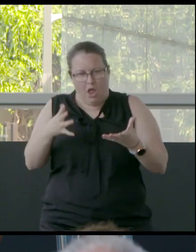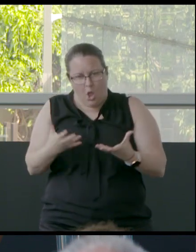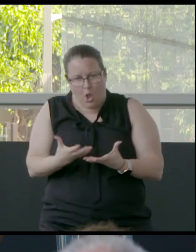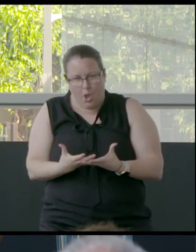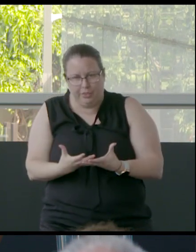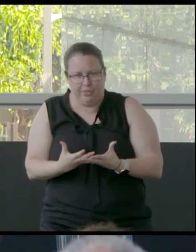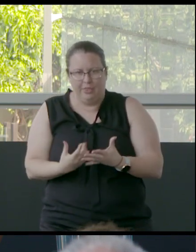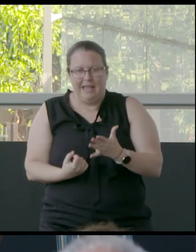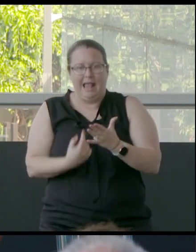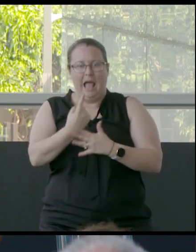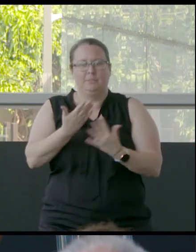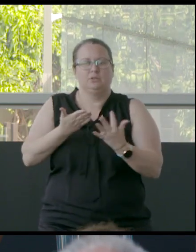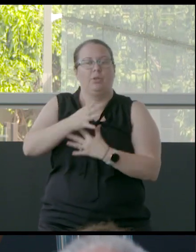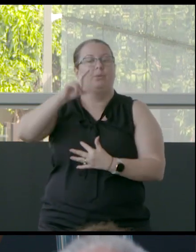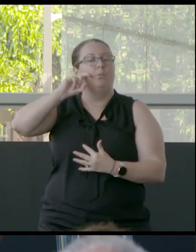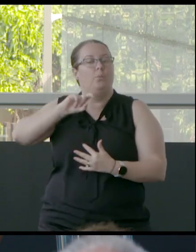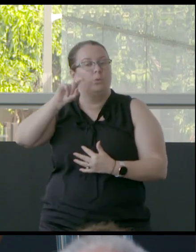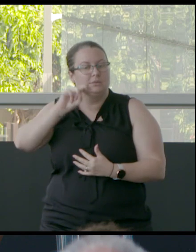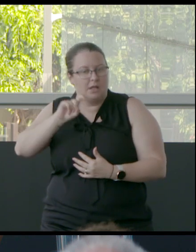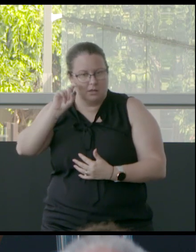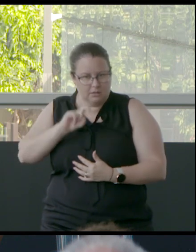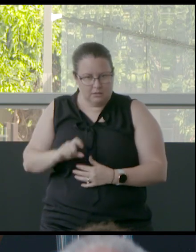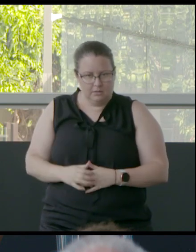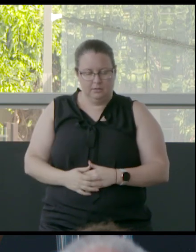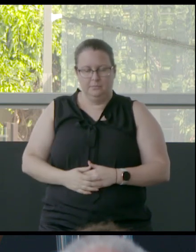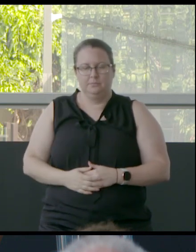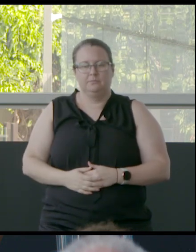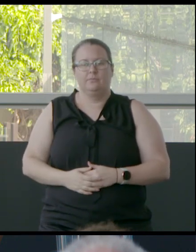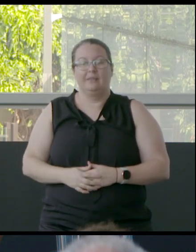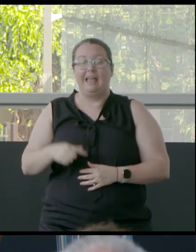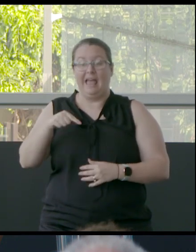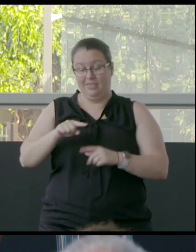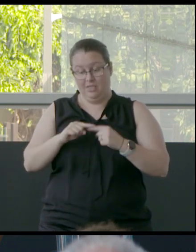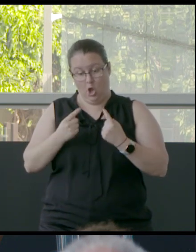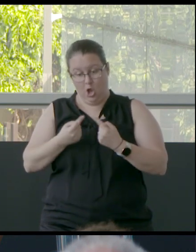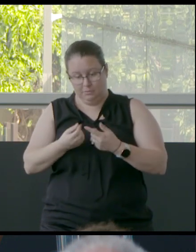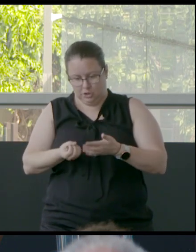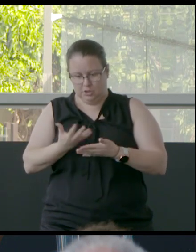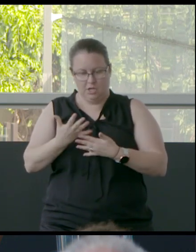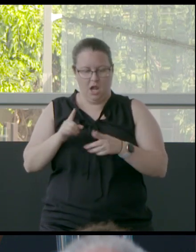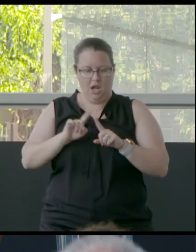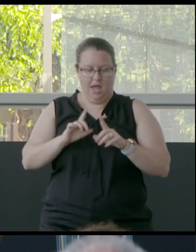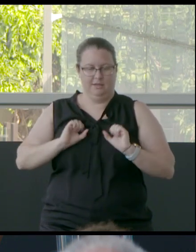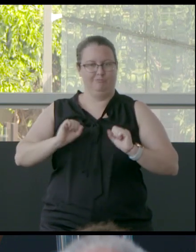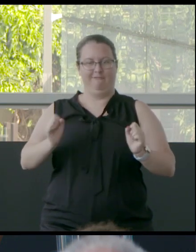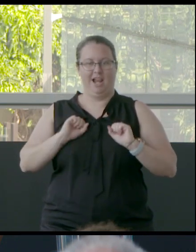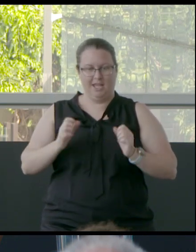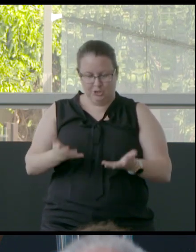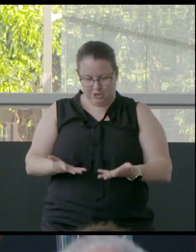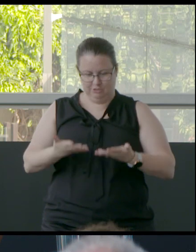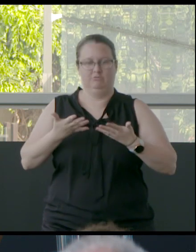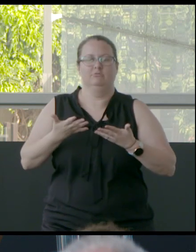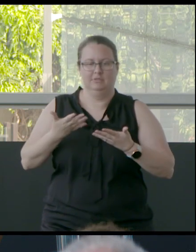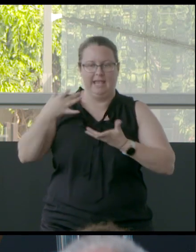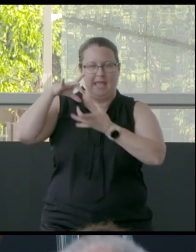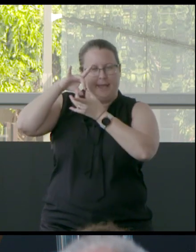accelerated by use of water. And as a result, the objects are, they're kind of revelations, really. They really